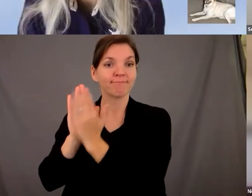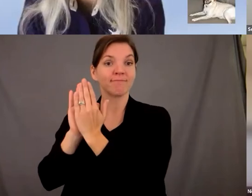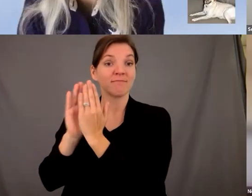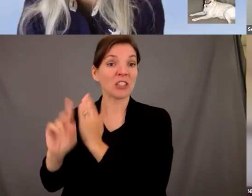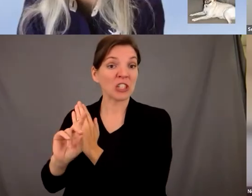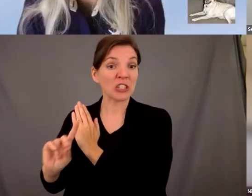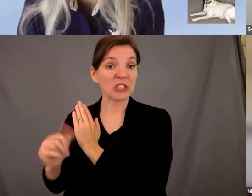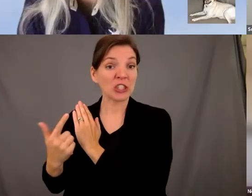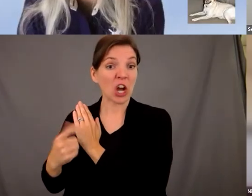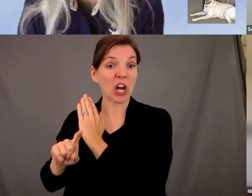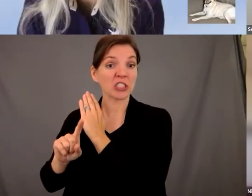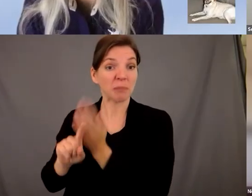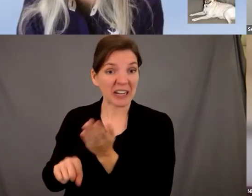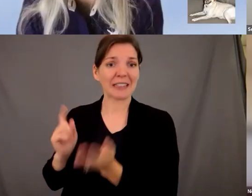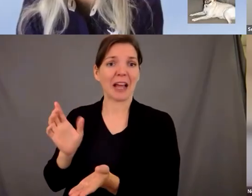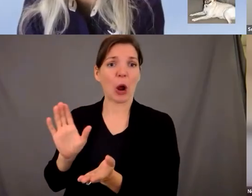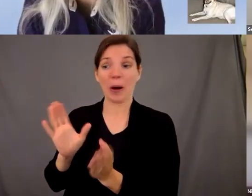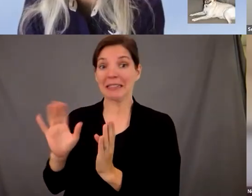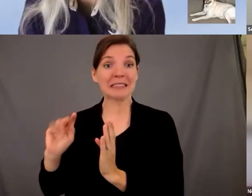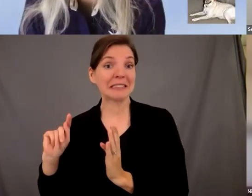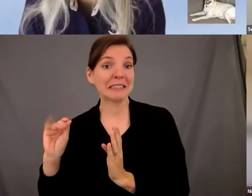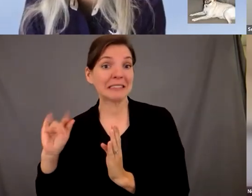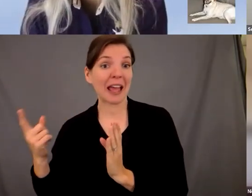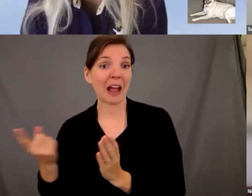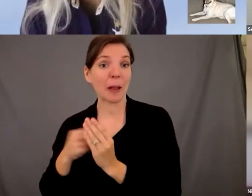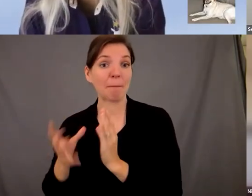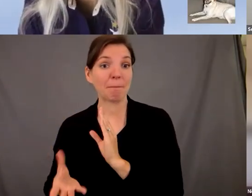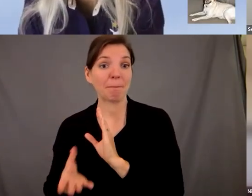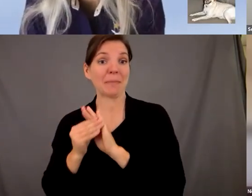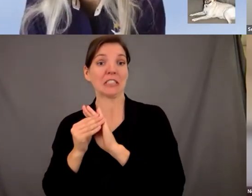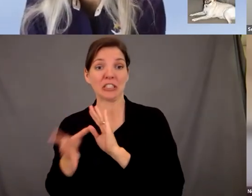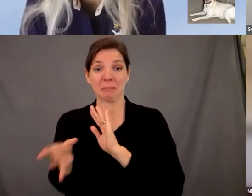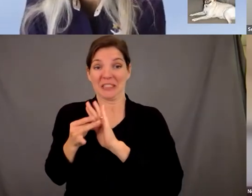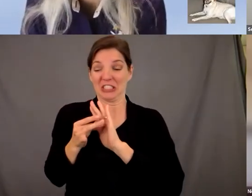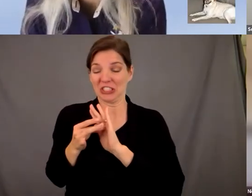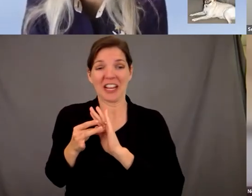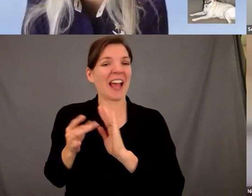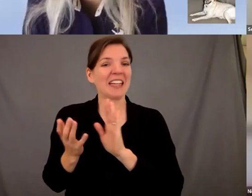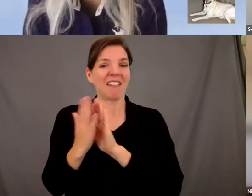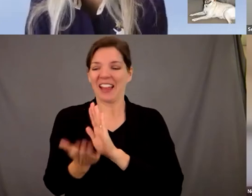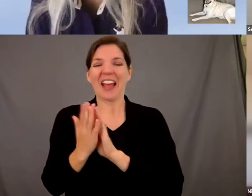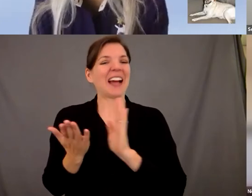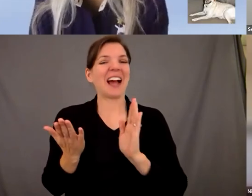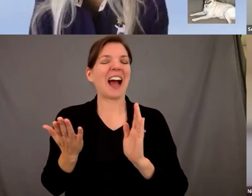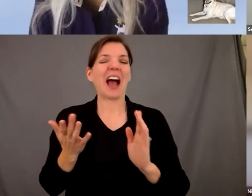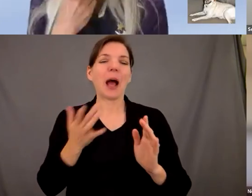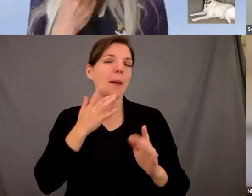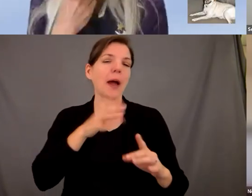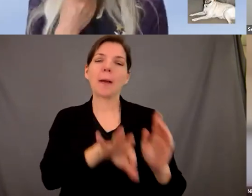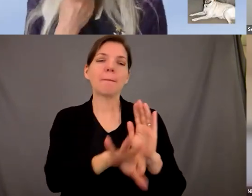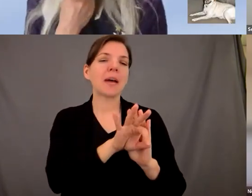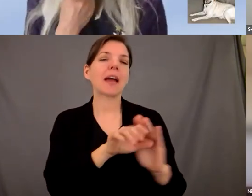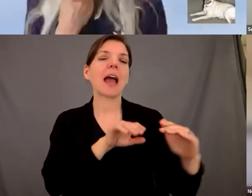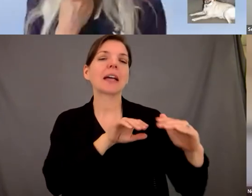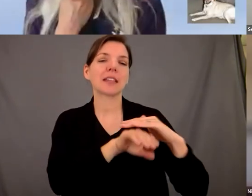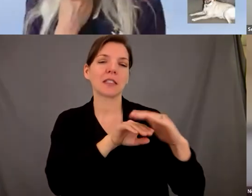moving parts where his tail and his hair could get jammed so i just honestly just do an accessible seating yeah